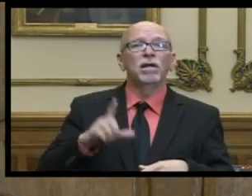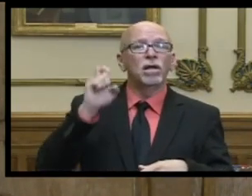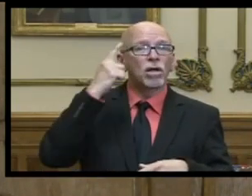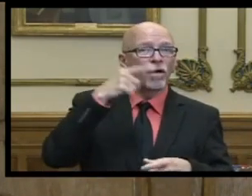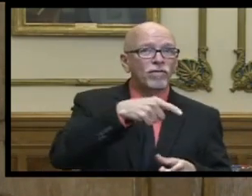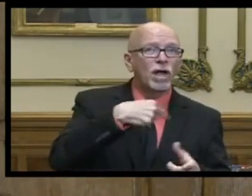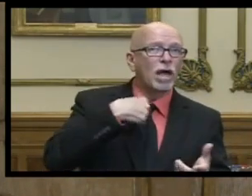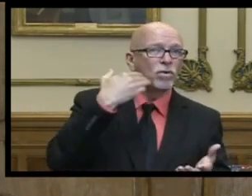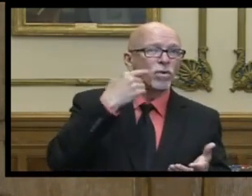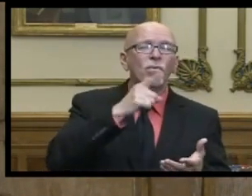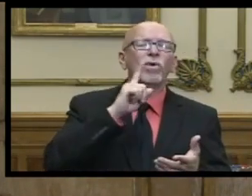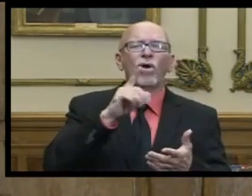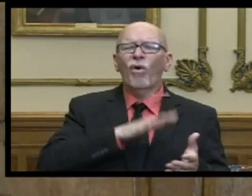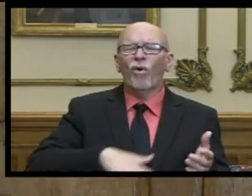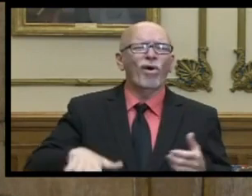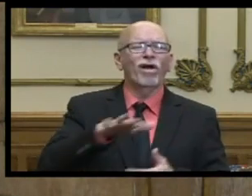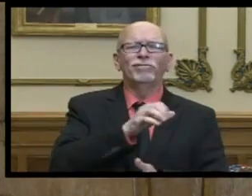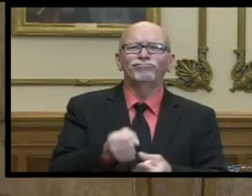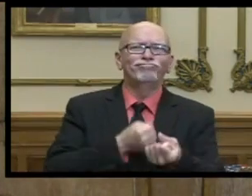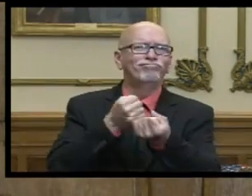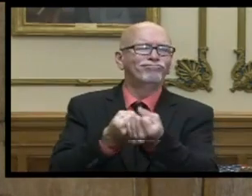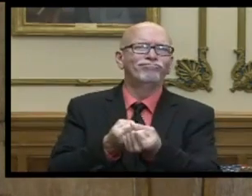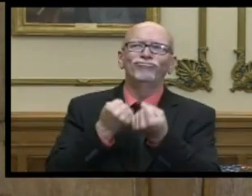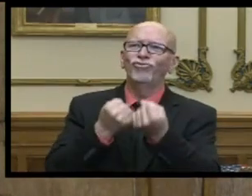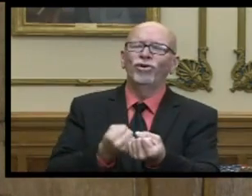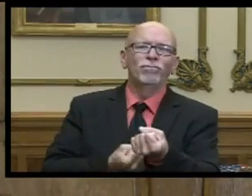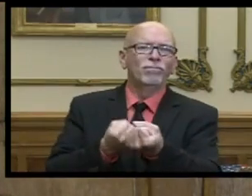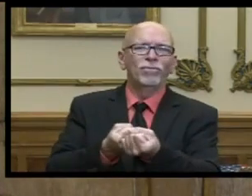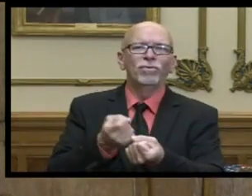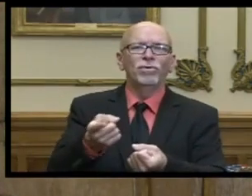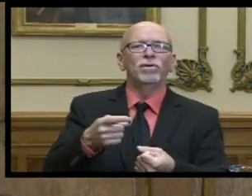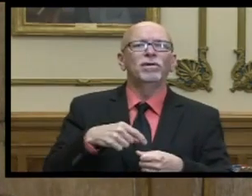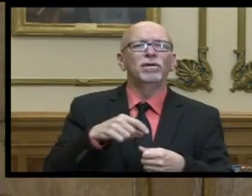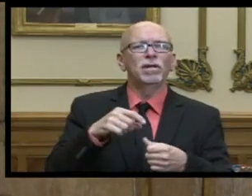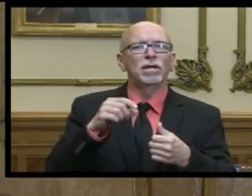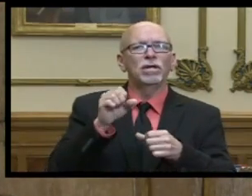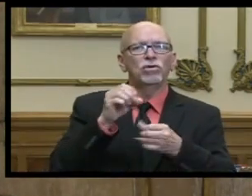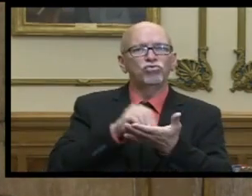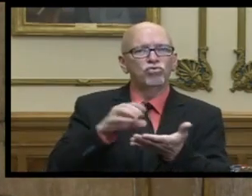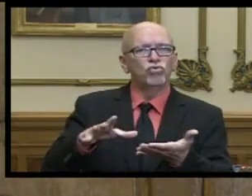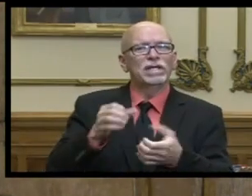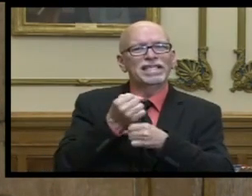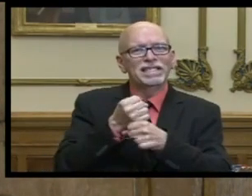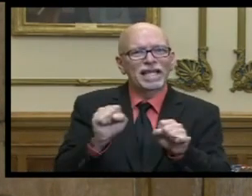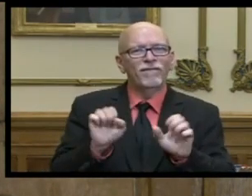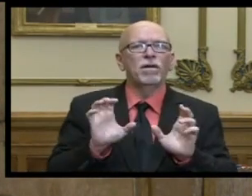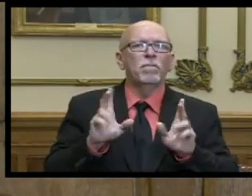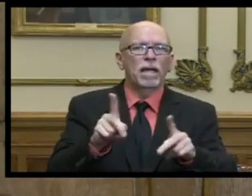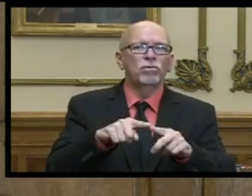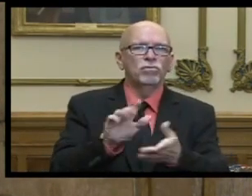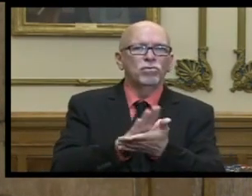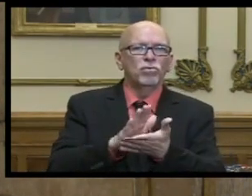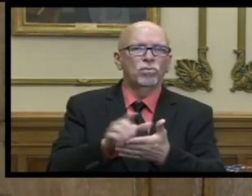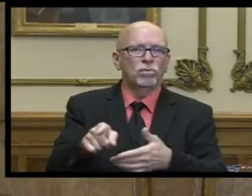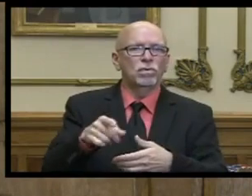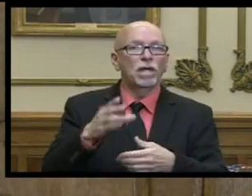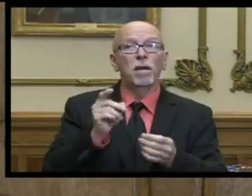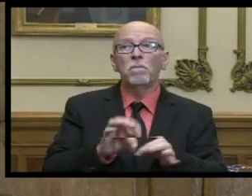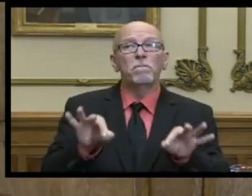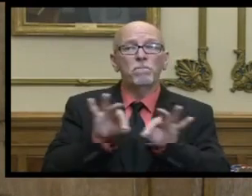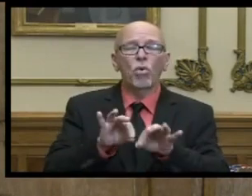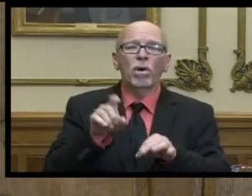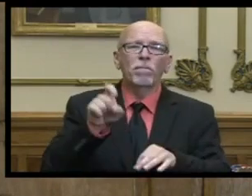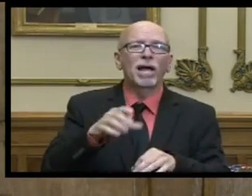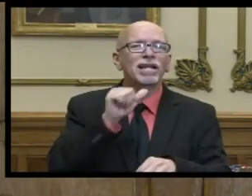governor i know all of us support very strongly the ability to get students safely back into schools this year and the importance of doing that